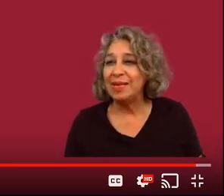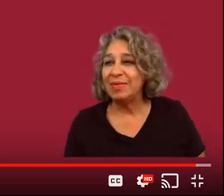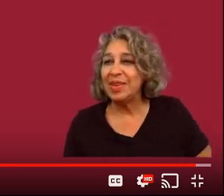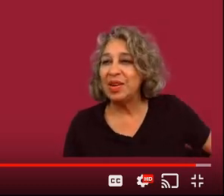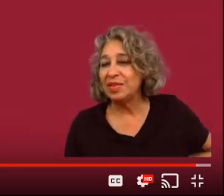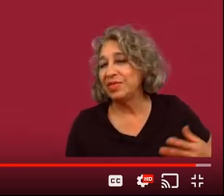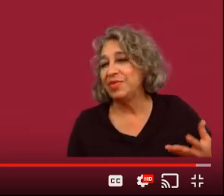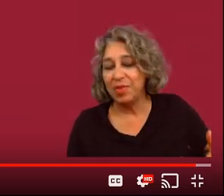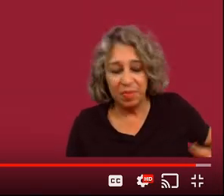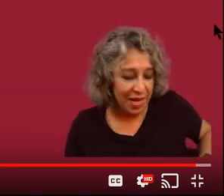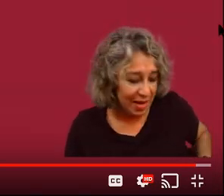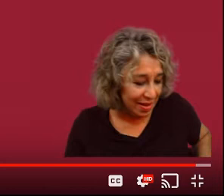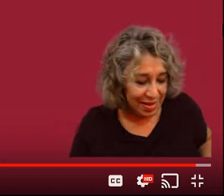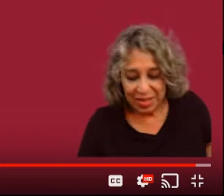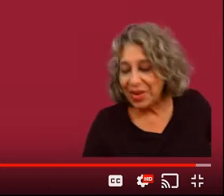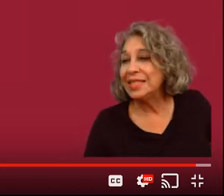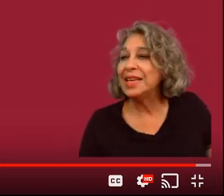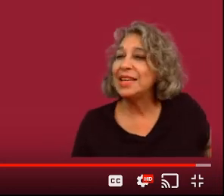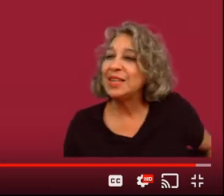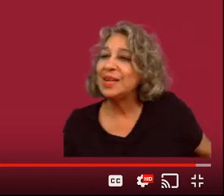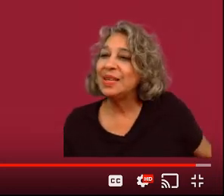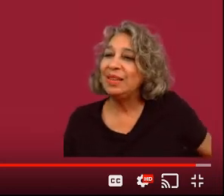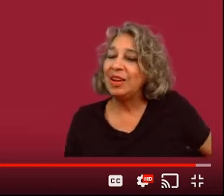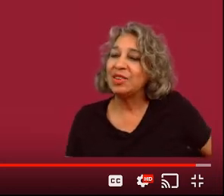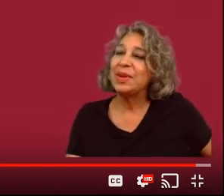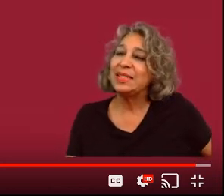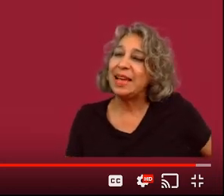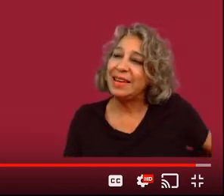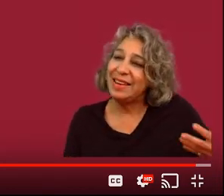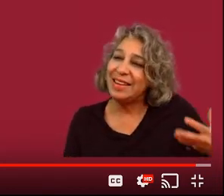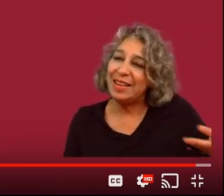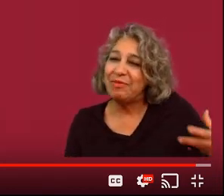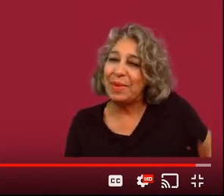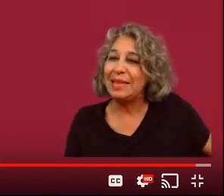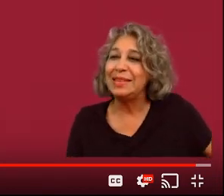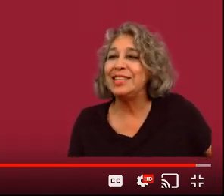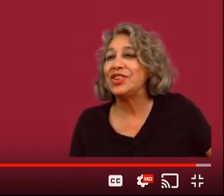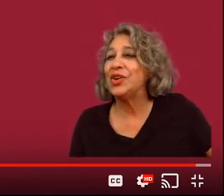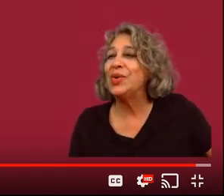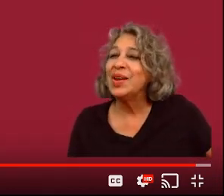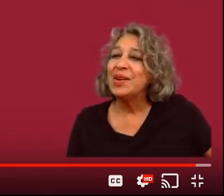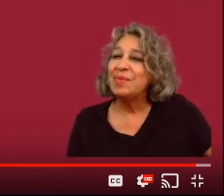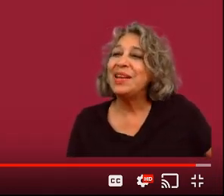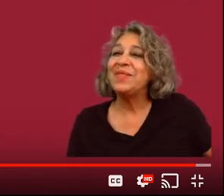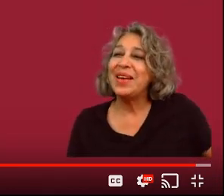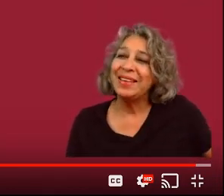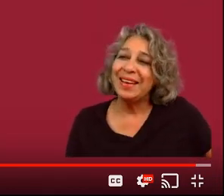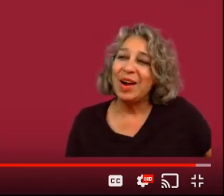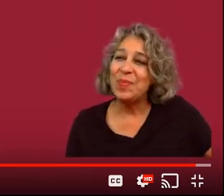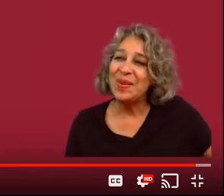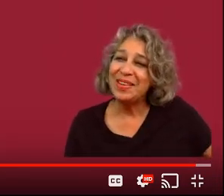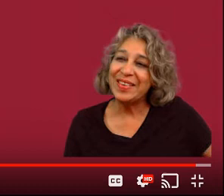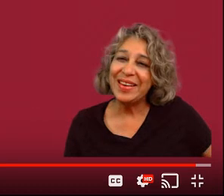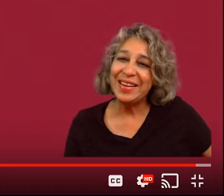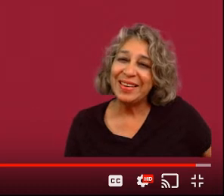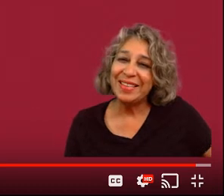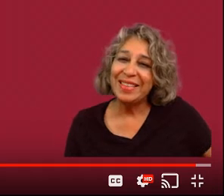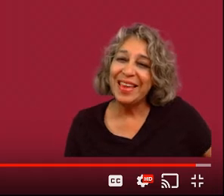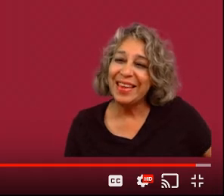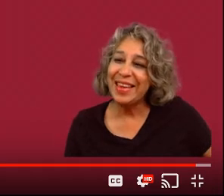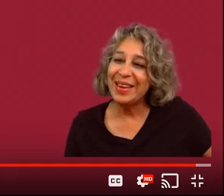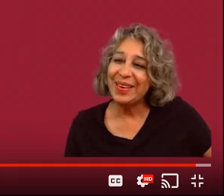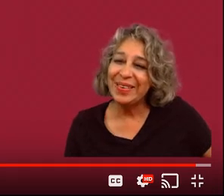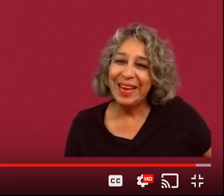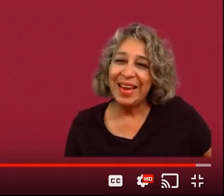uh you know for me to translate it took a little longer because i needed to give my little intro but anyway hope you enjoyed it